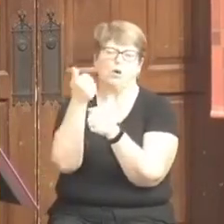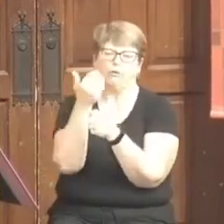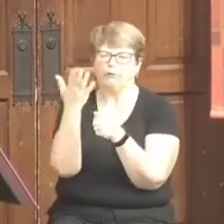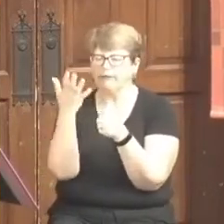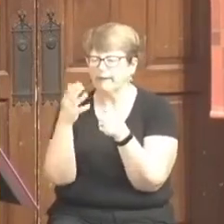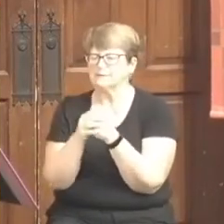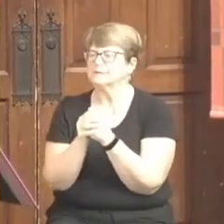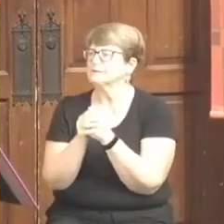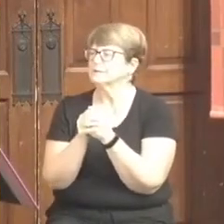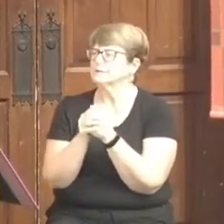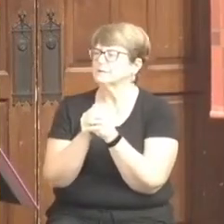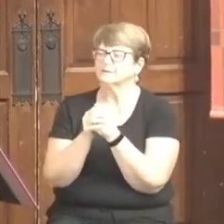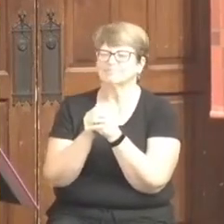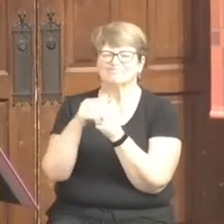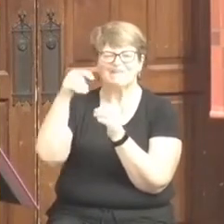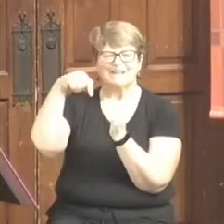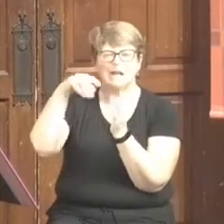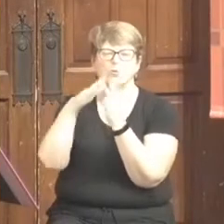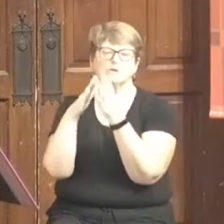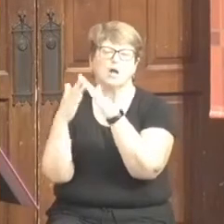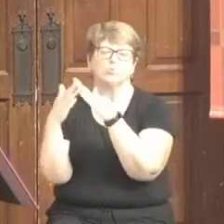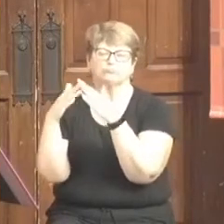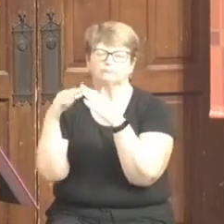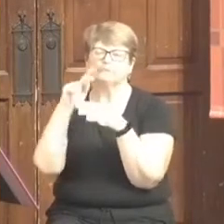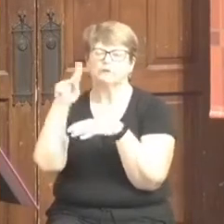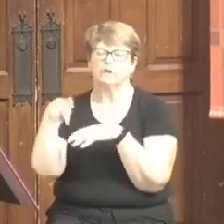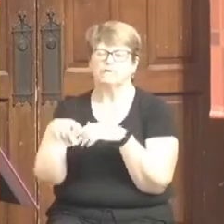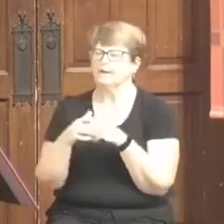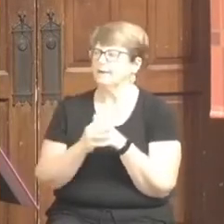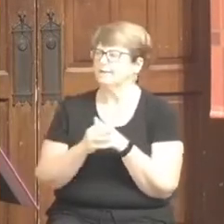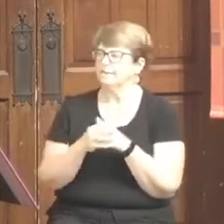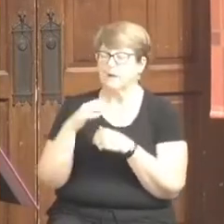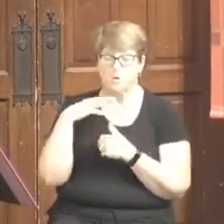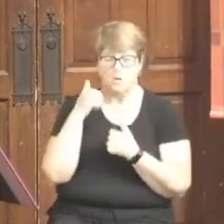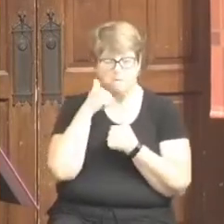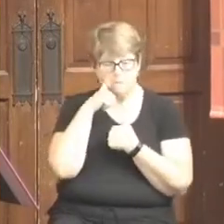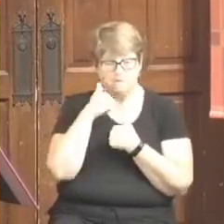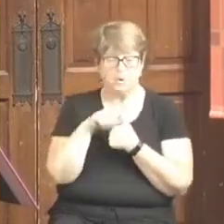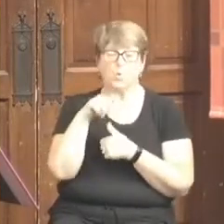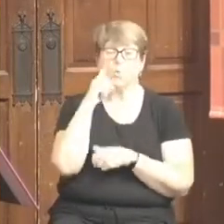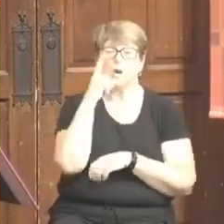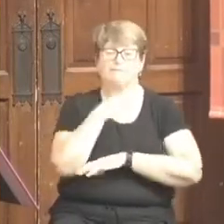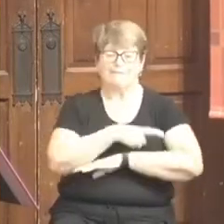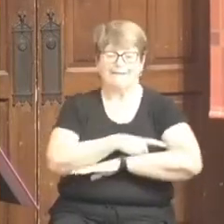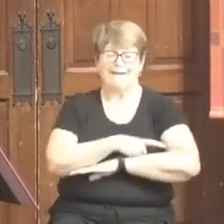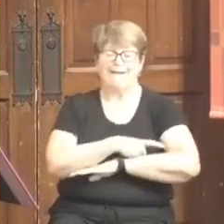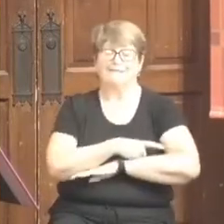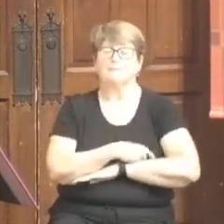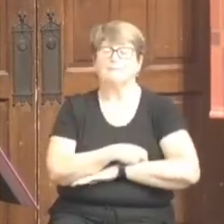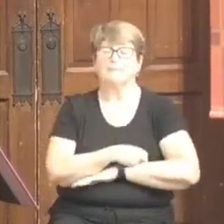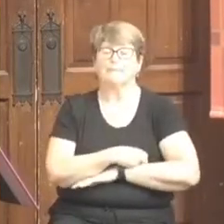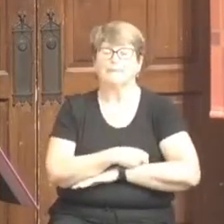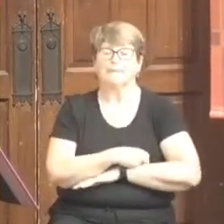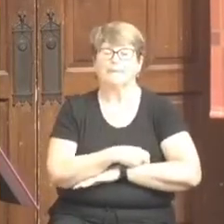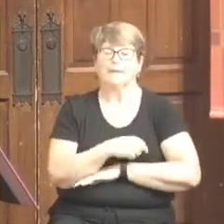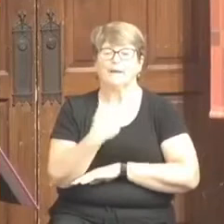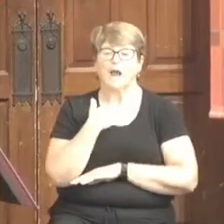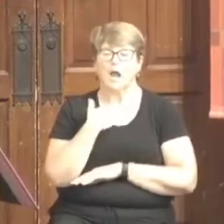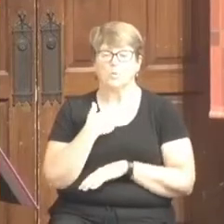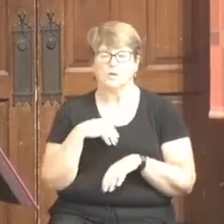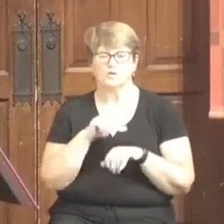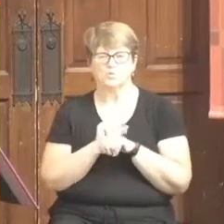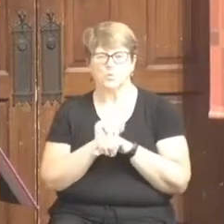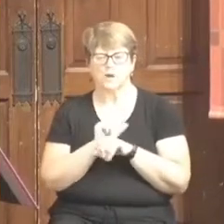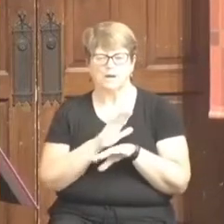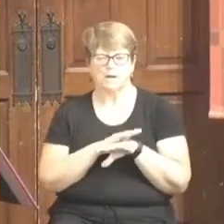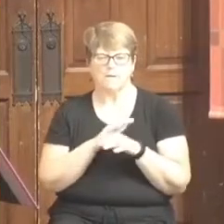in downtown Philadelphia. And I remember this one particular day, I was working on